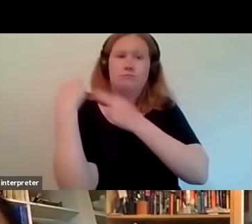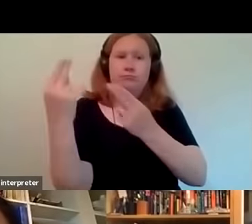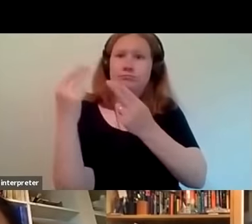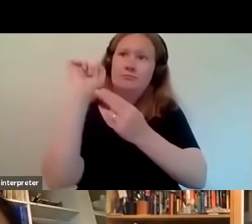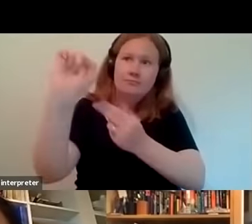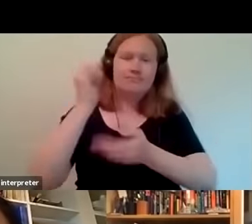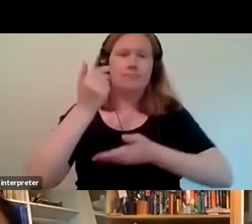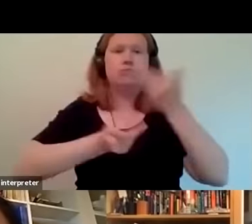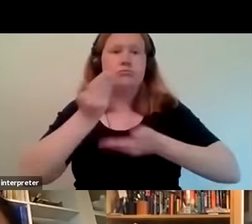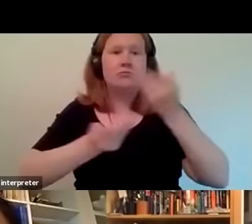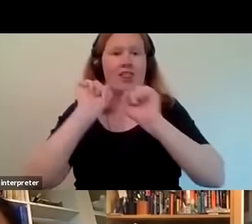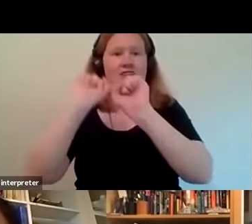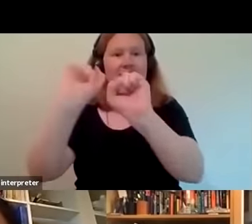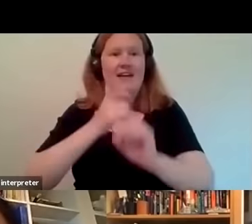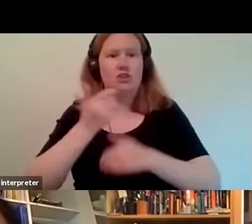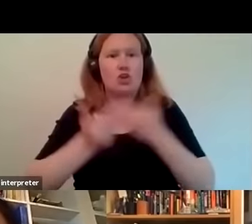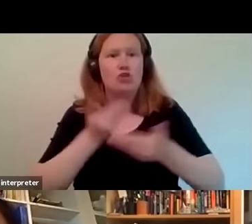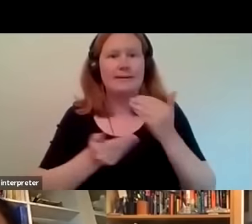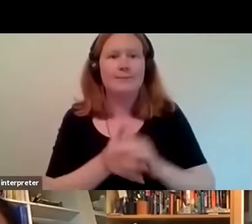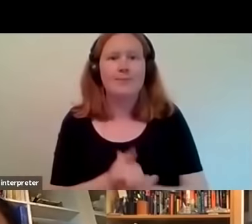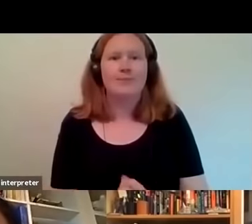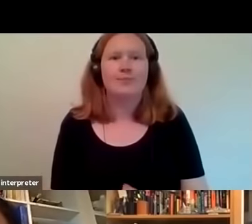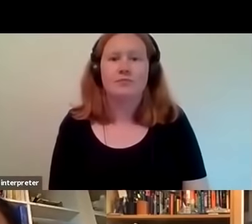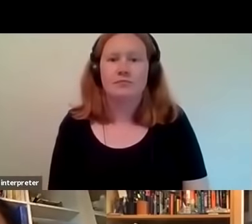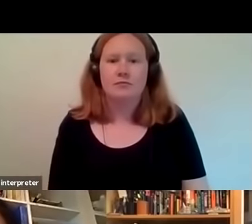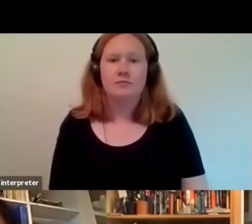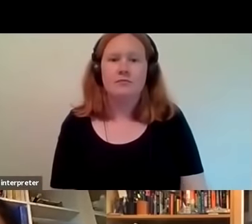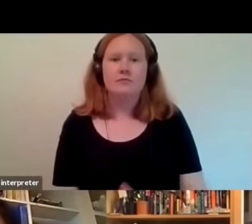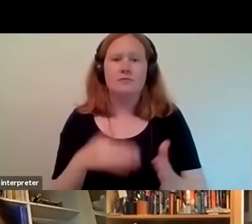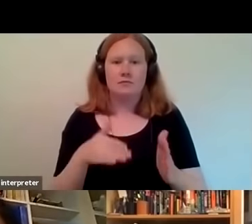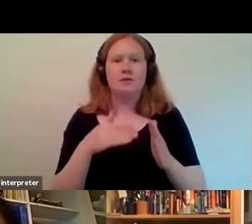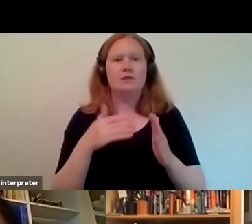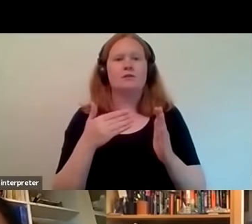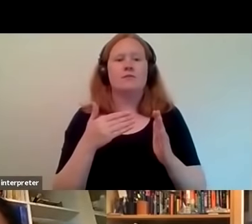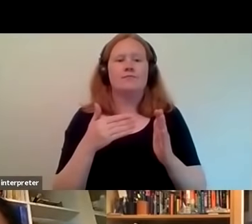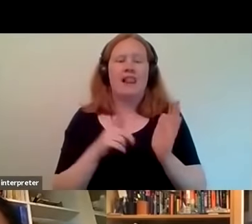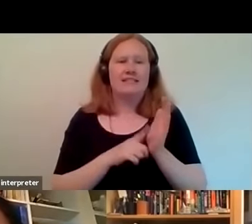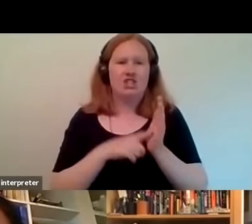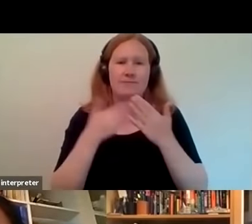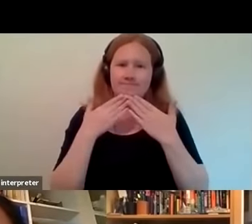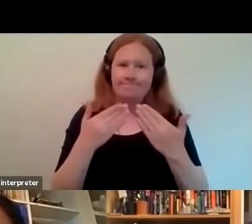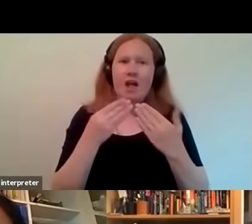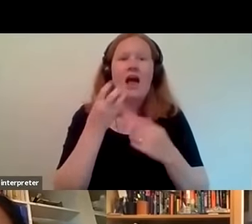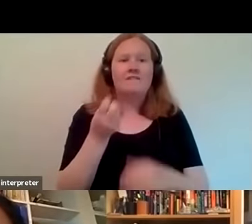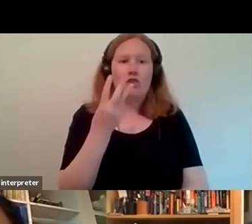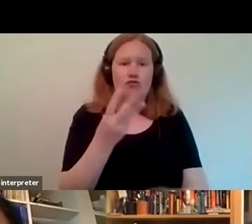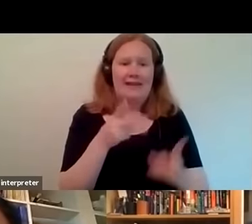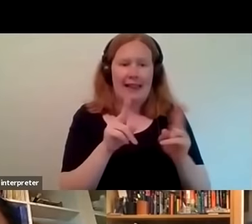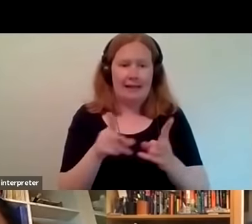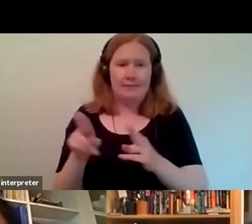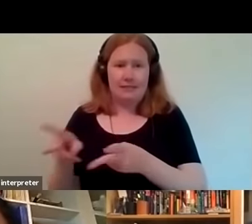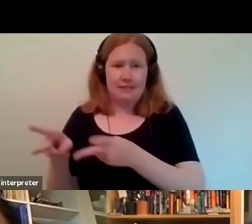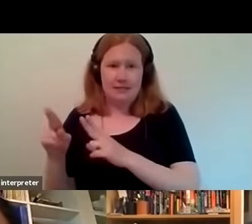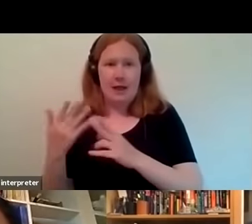awesome so with that that's a great introduction to playing some three clips that have been um